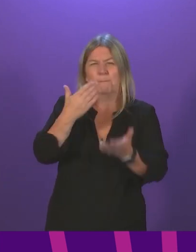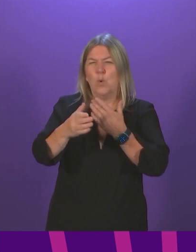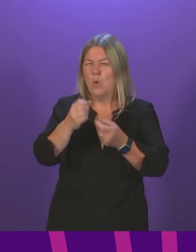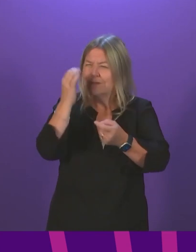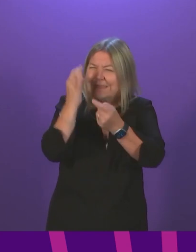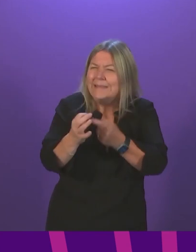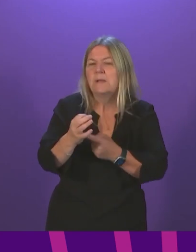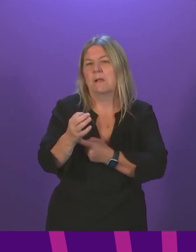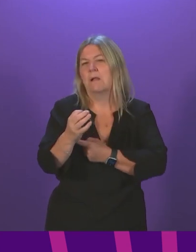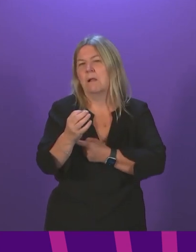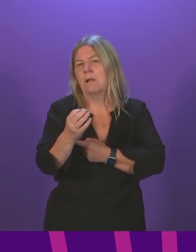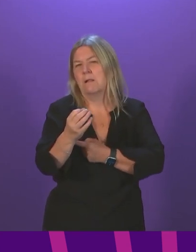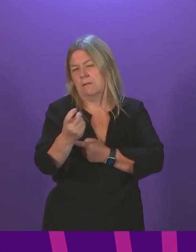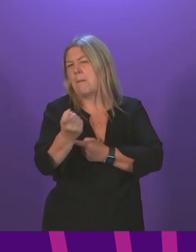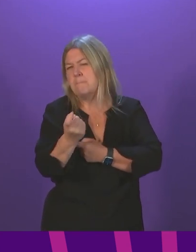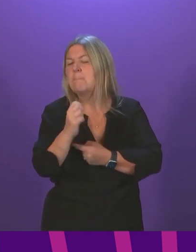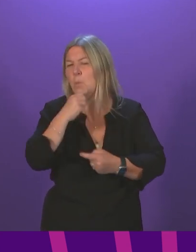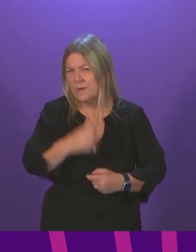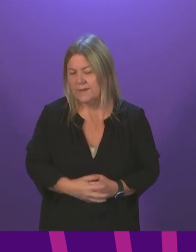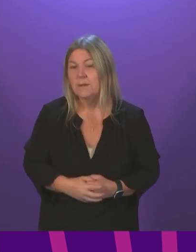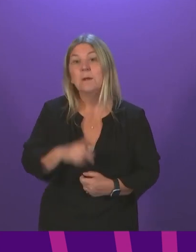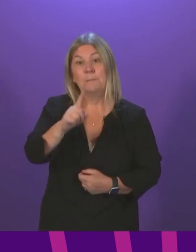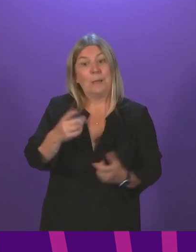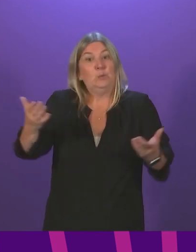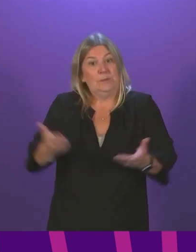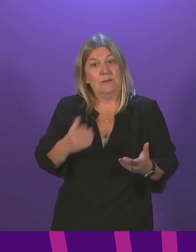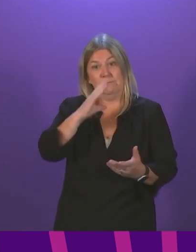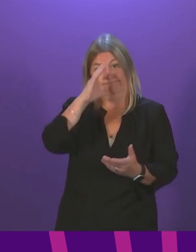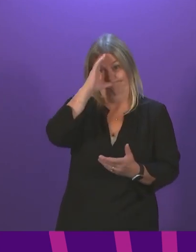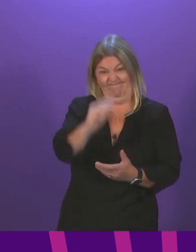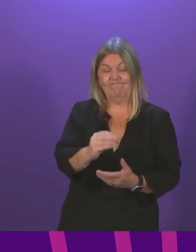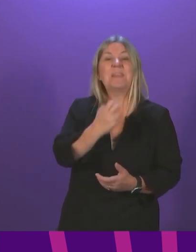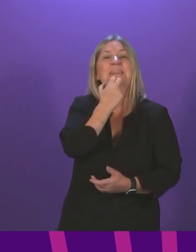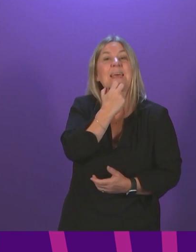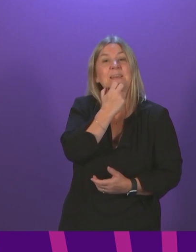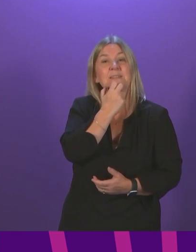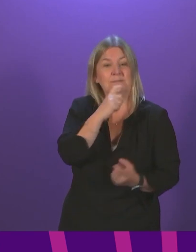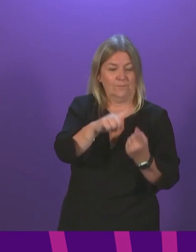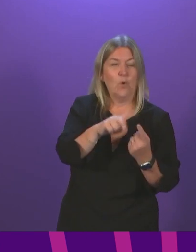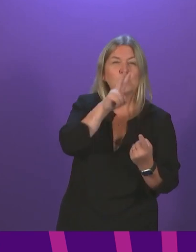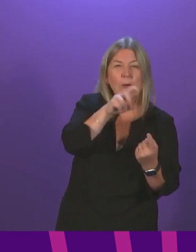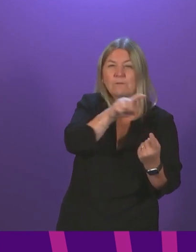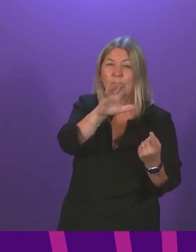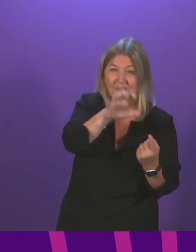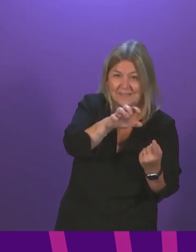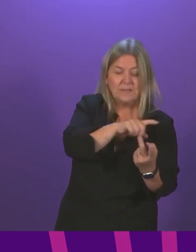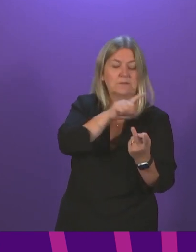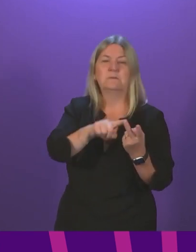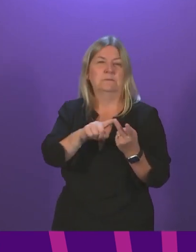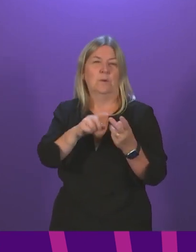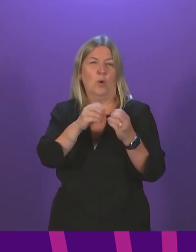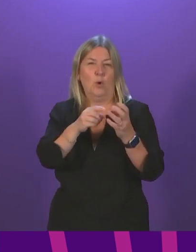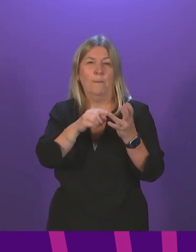But we are giving today the start date for 12 to 15-year-olds, and indeed the start date for the booster programme, which is Monday